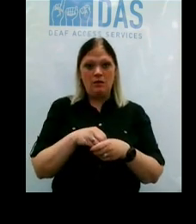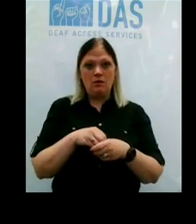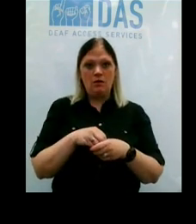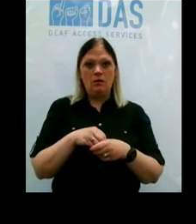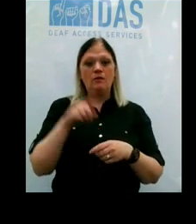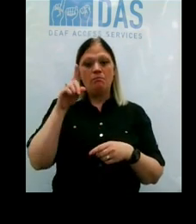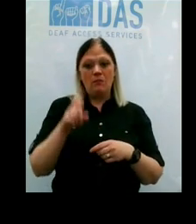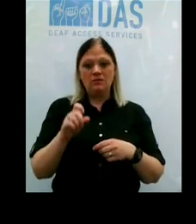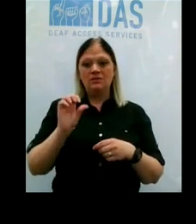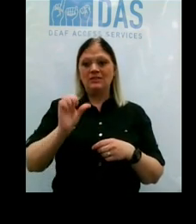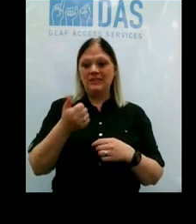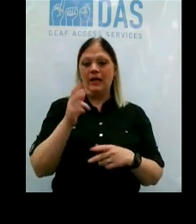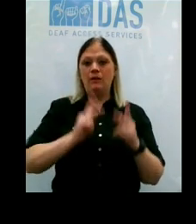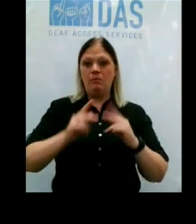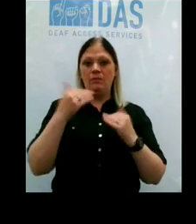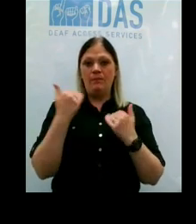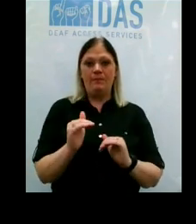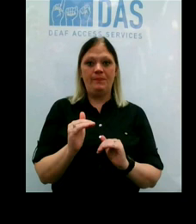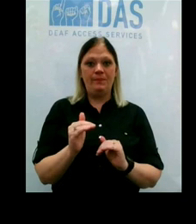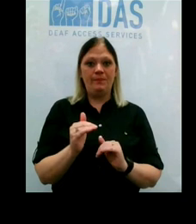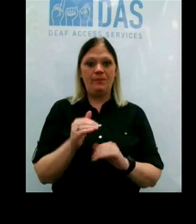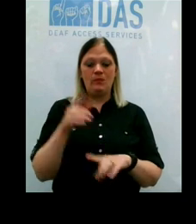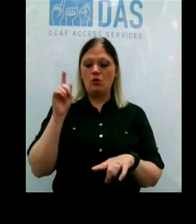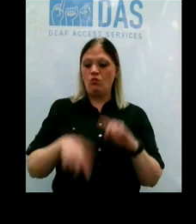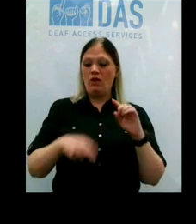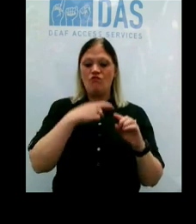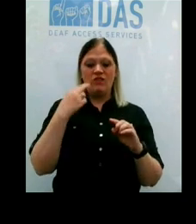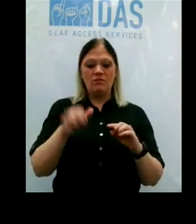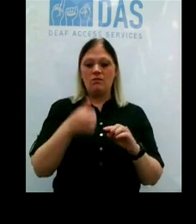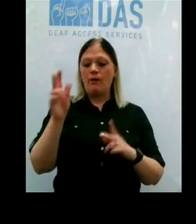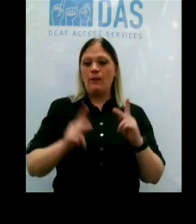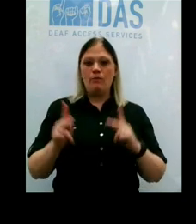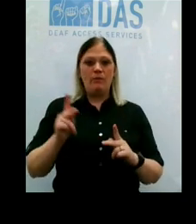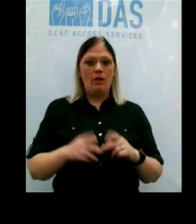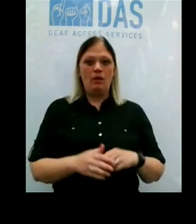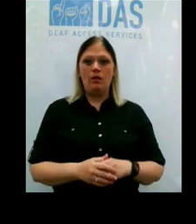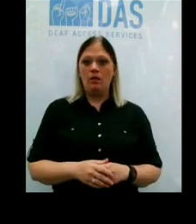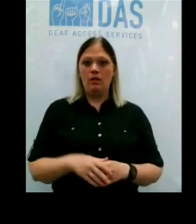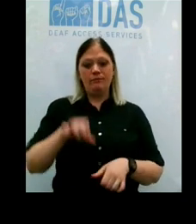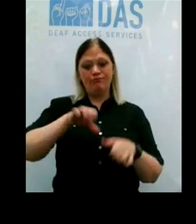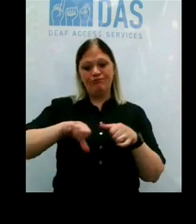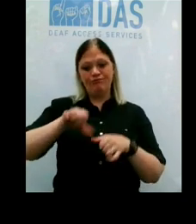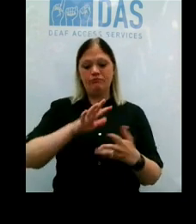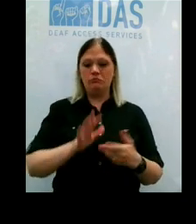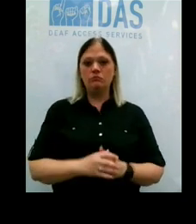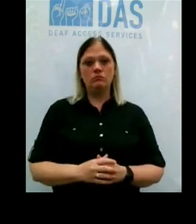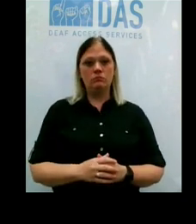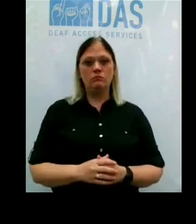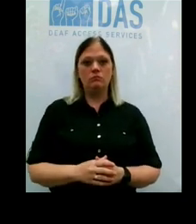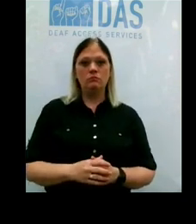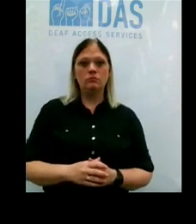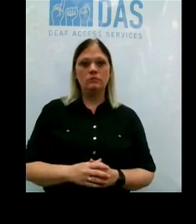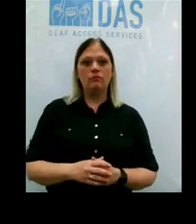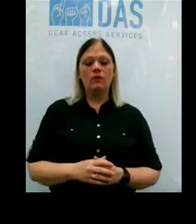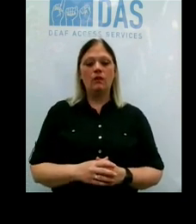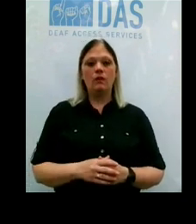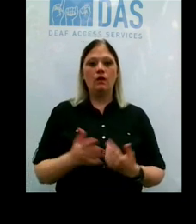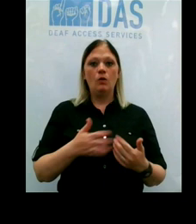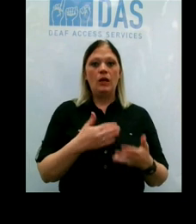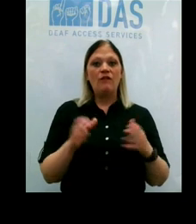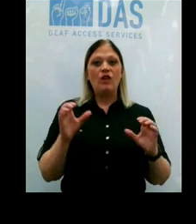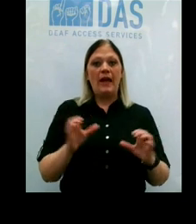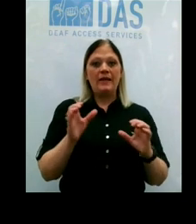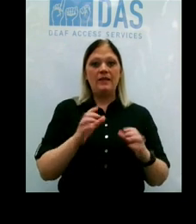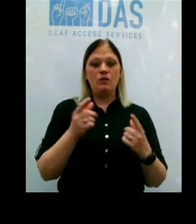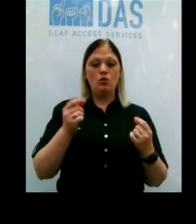more than 10 people. You don't want to put other people at risk in your congregation. So whatever activities you do, there are things that you